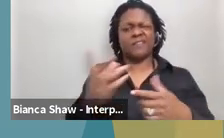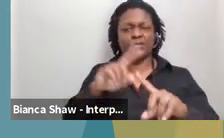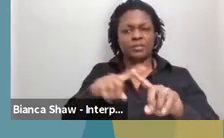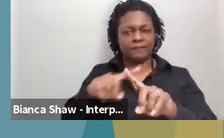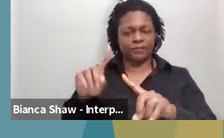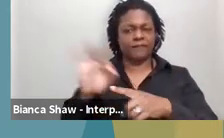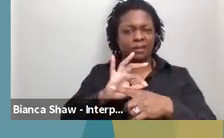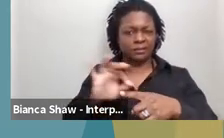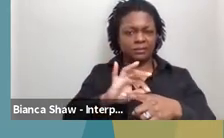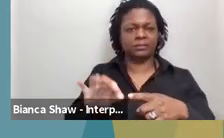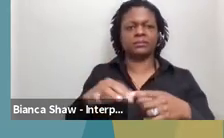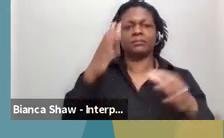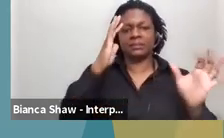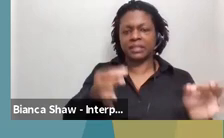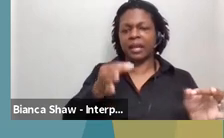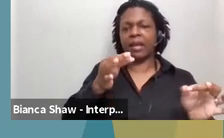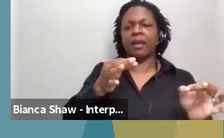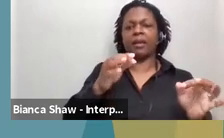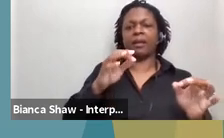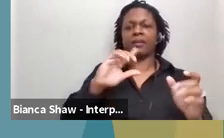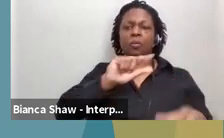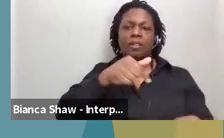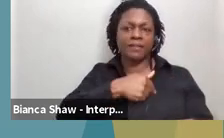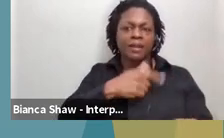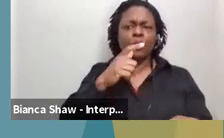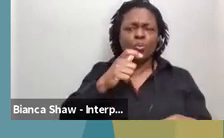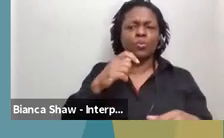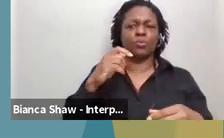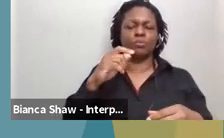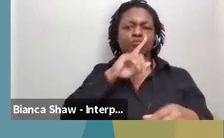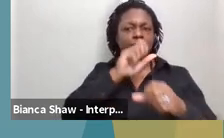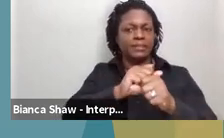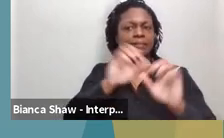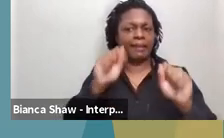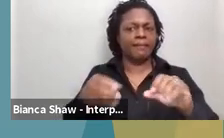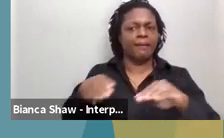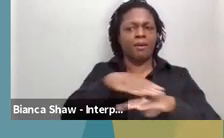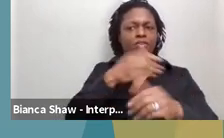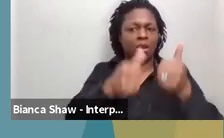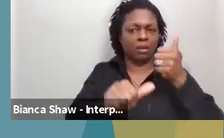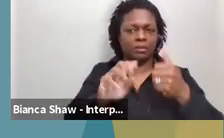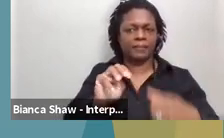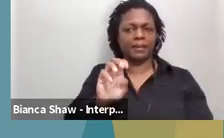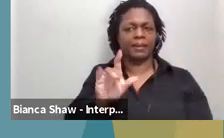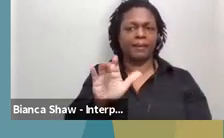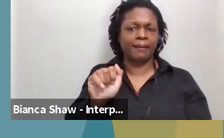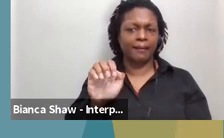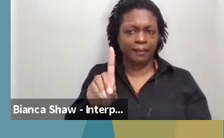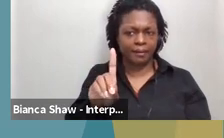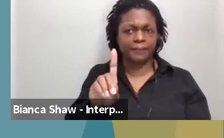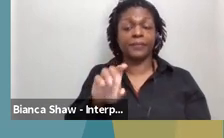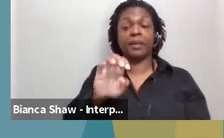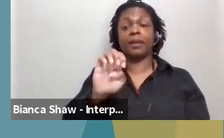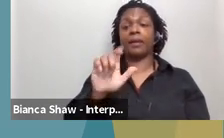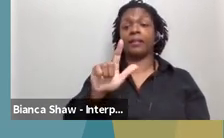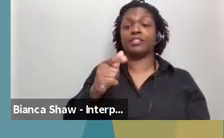determinations. So there are many different programs within Medicaid and the eligibility has to